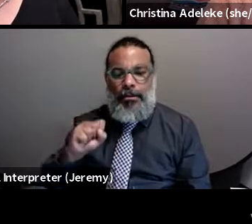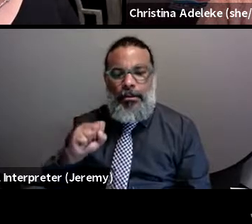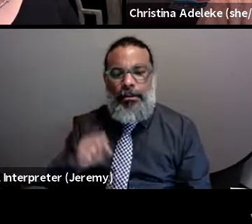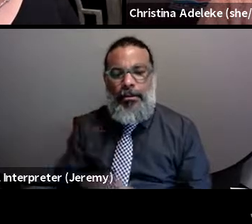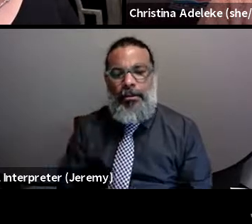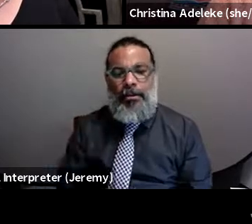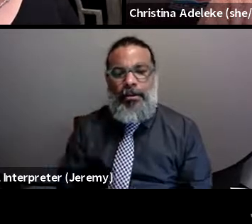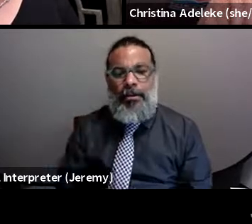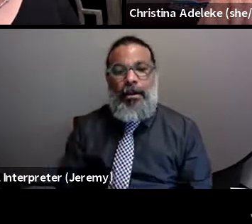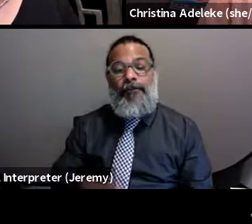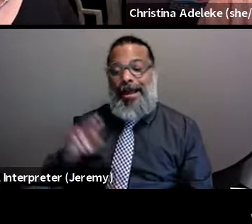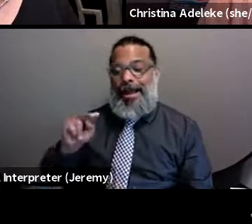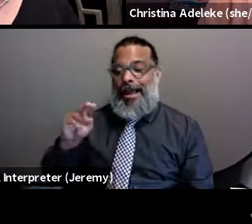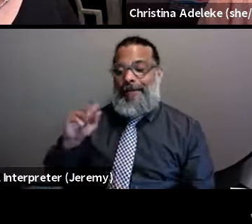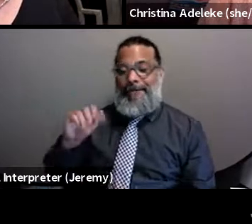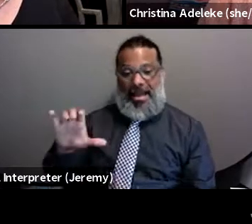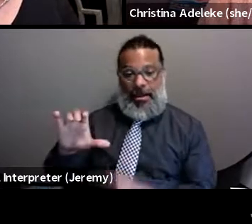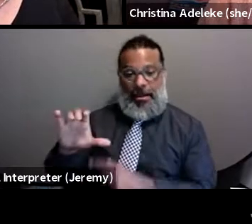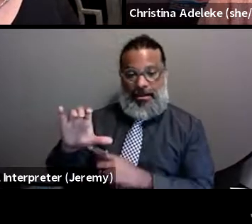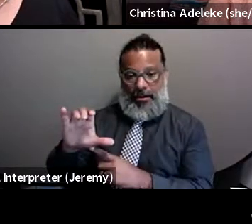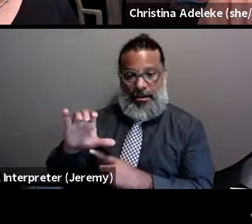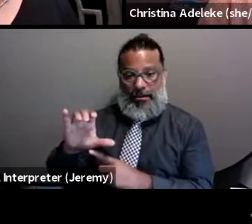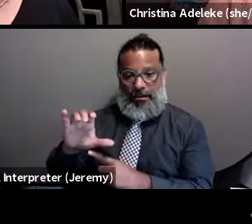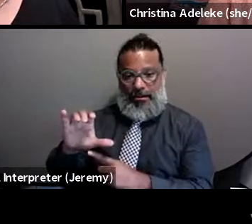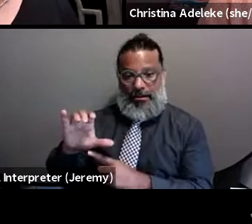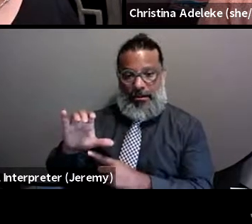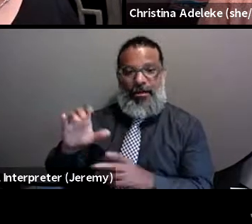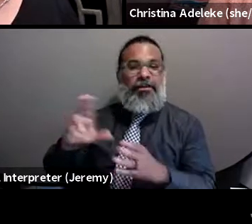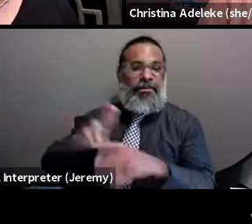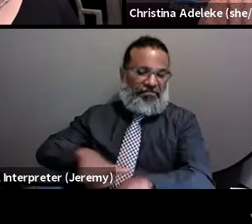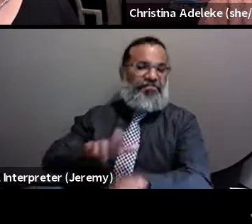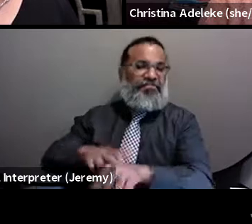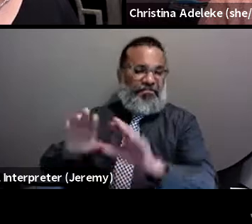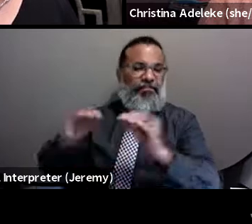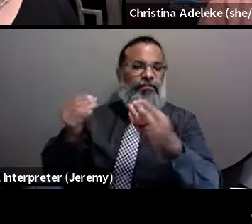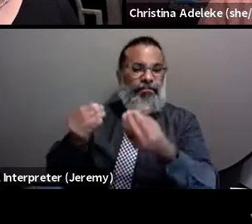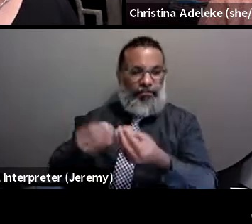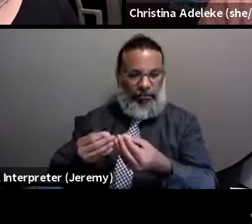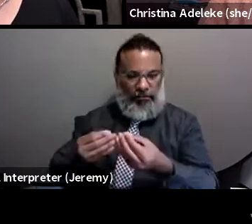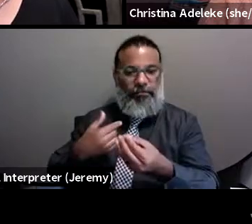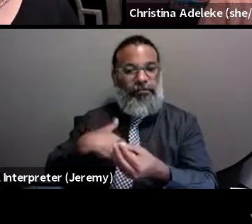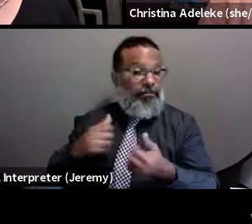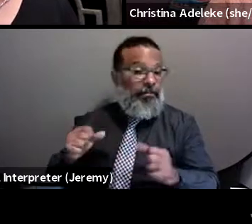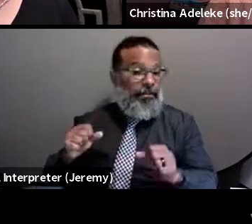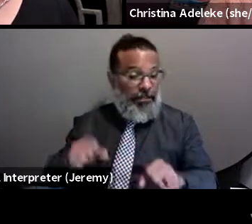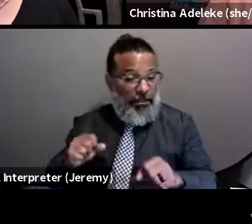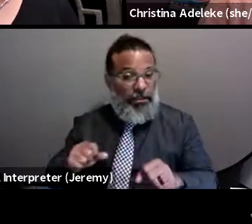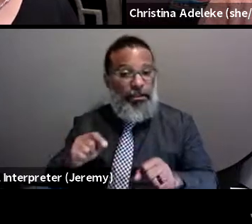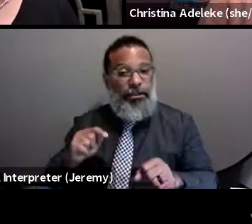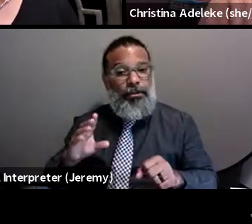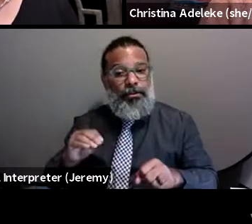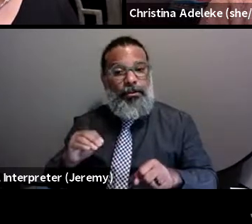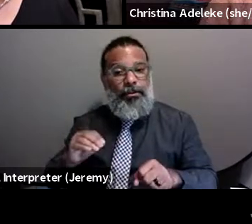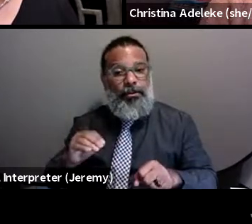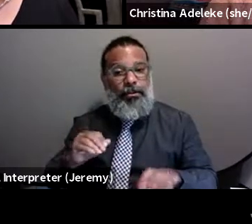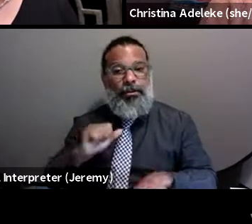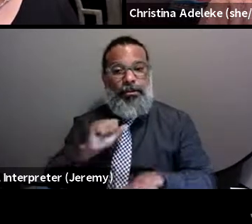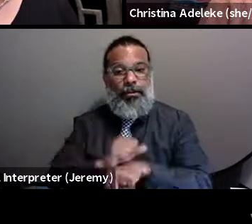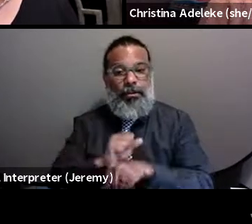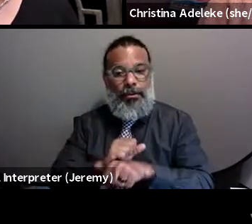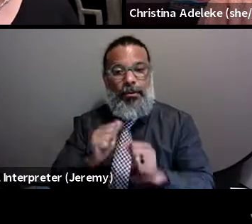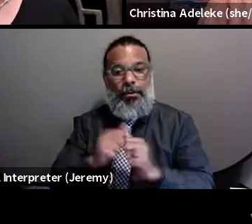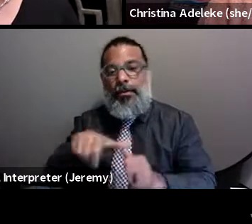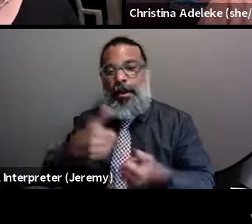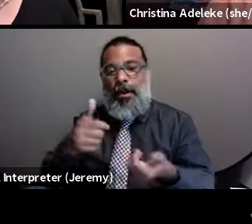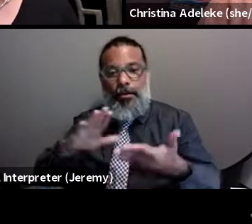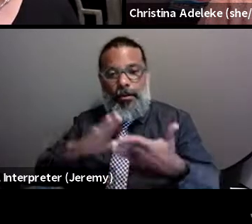uh, from INMAC, you know, Megan, we are a national organization. So we have the ability to work, uh, with other communities